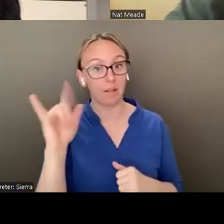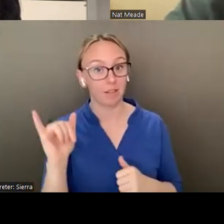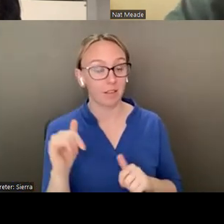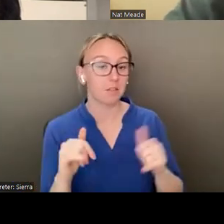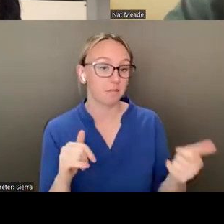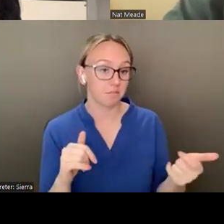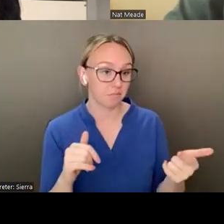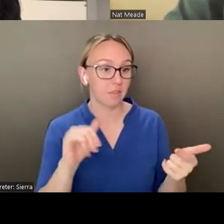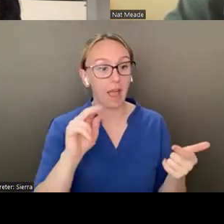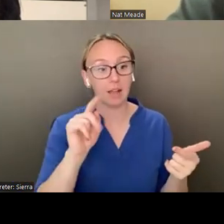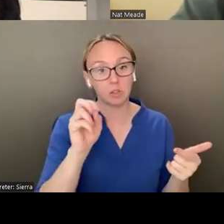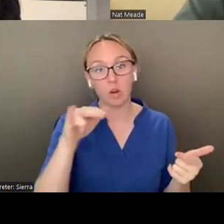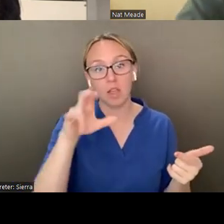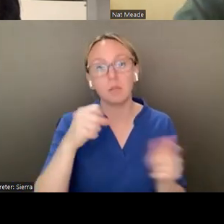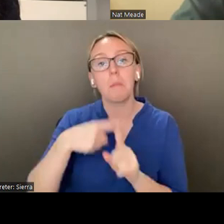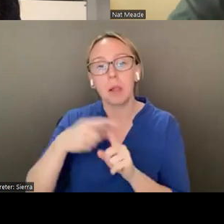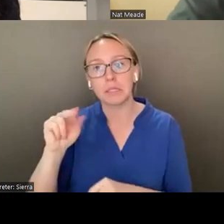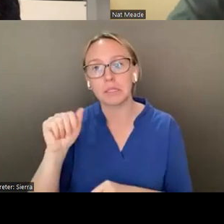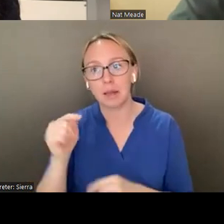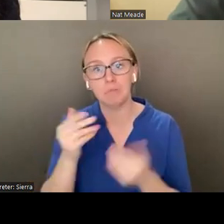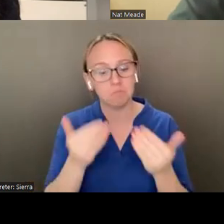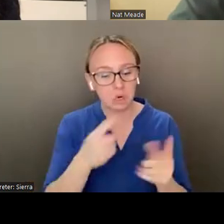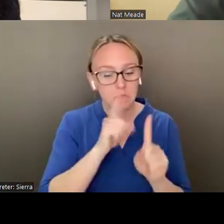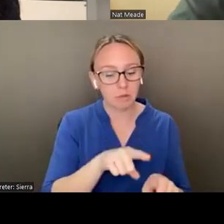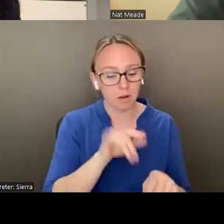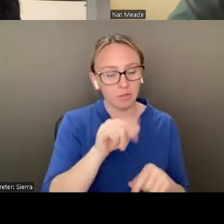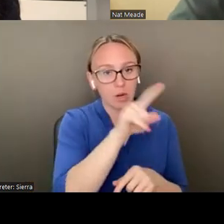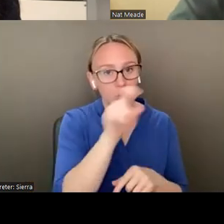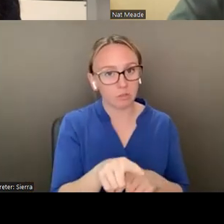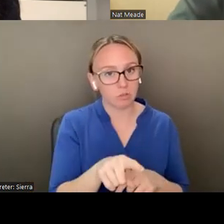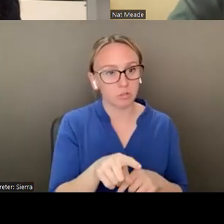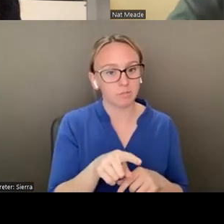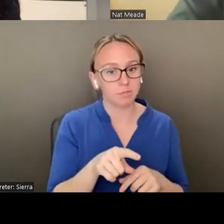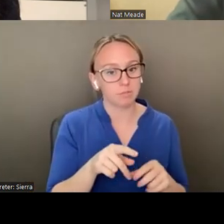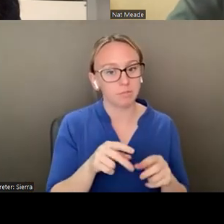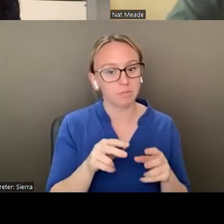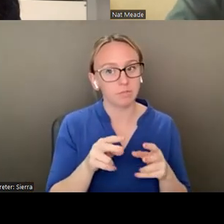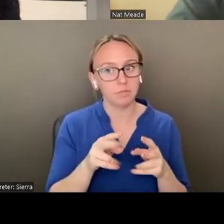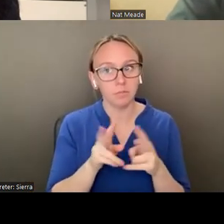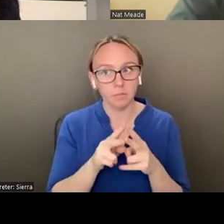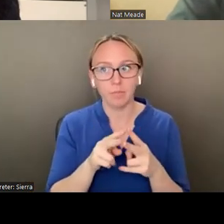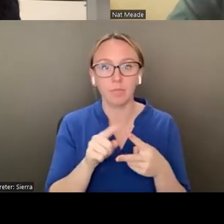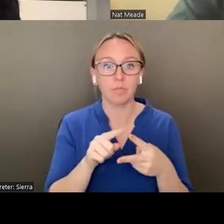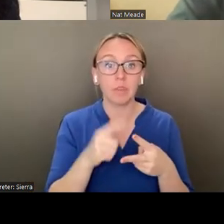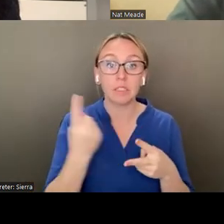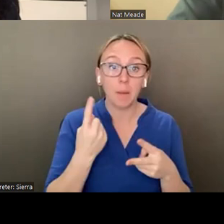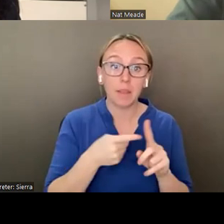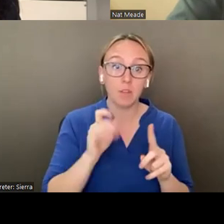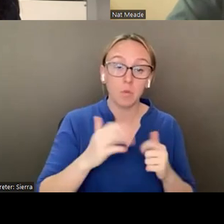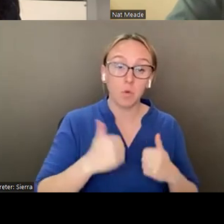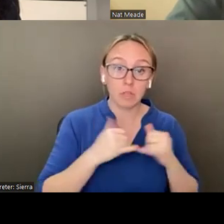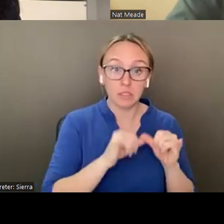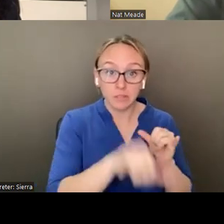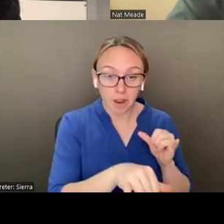also a chance to respond both to that question, which is, was there something from your residency that affected your process going